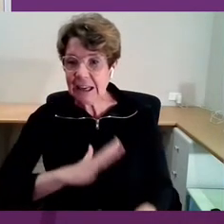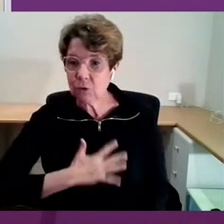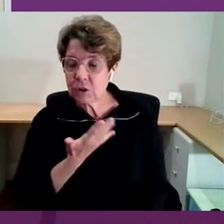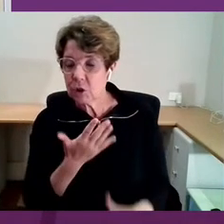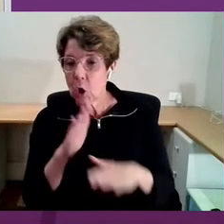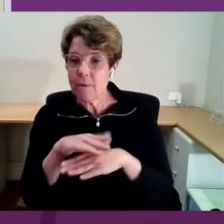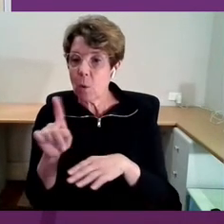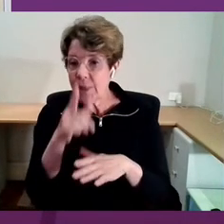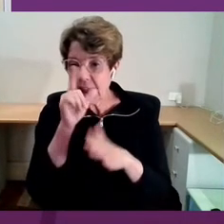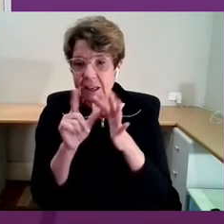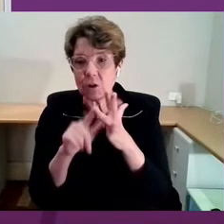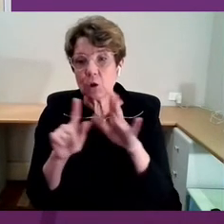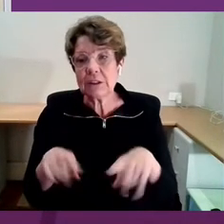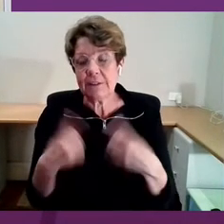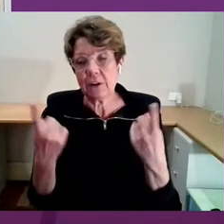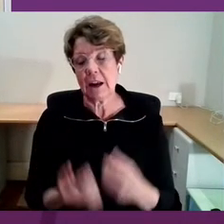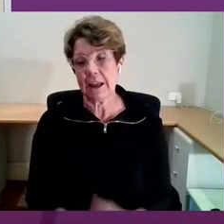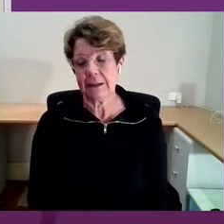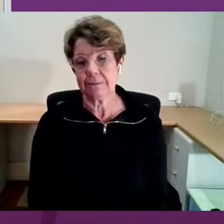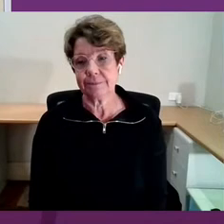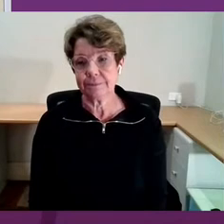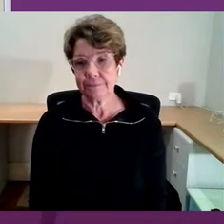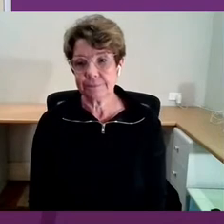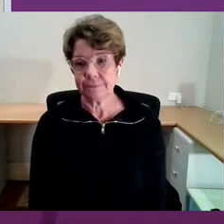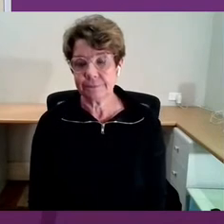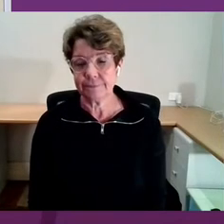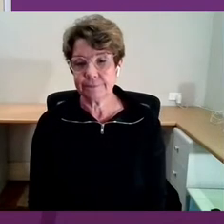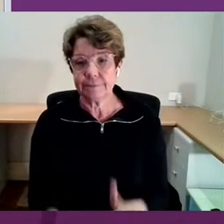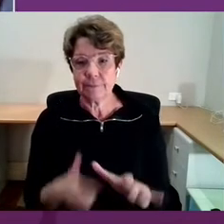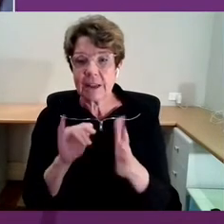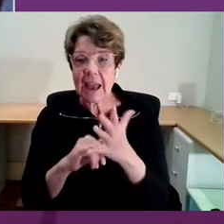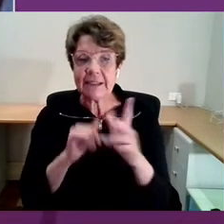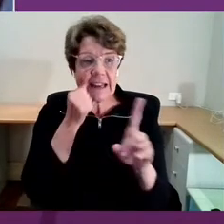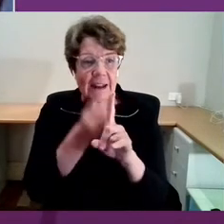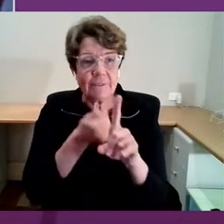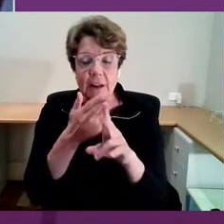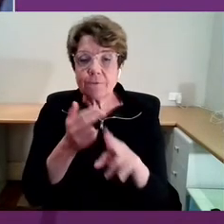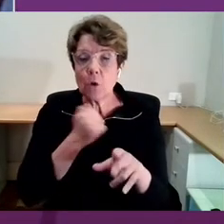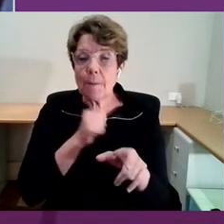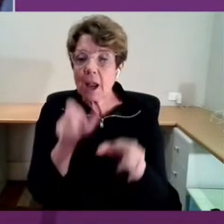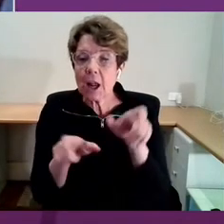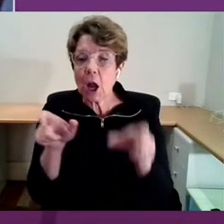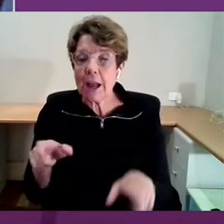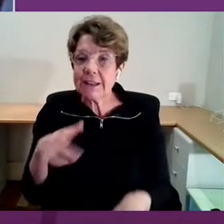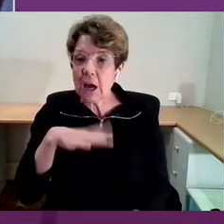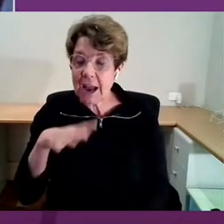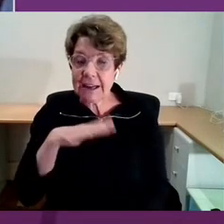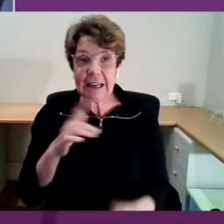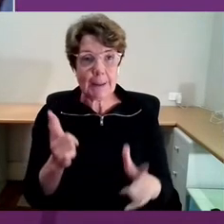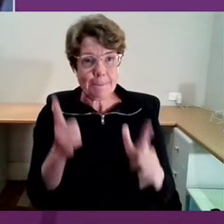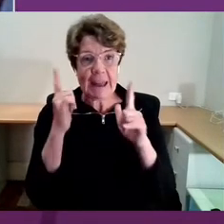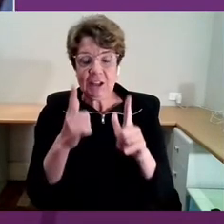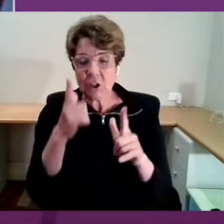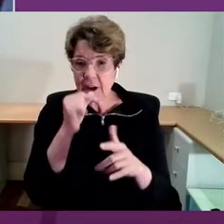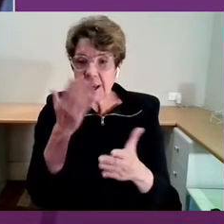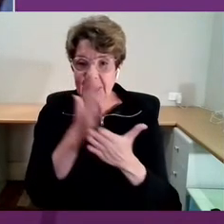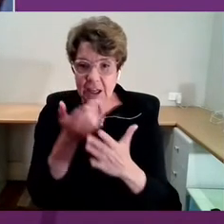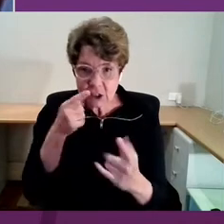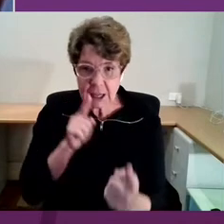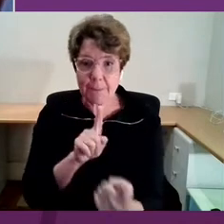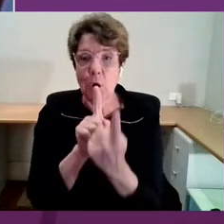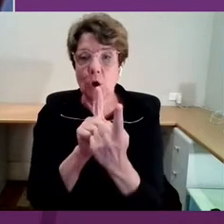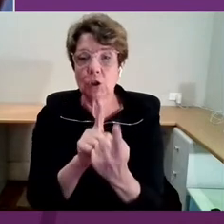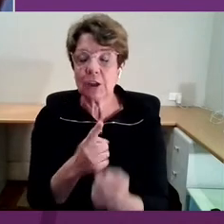differently. As an advocate for my client, I need a manager that I can go to and say,